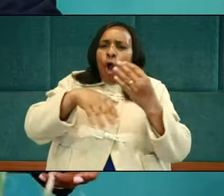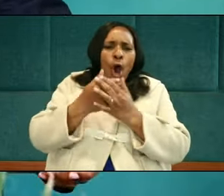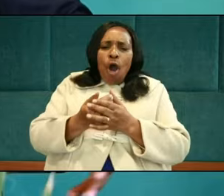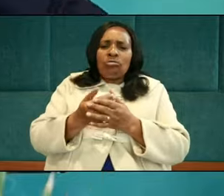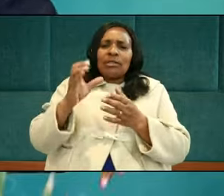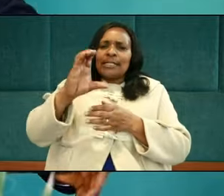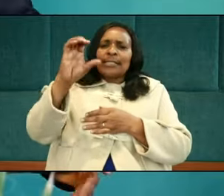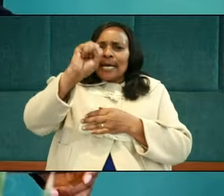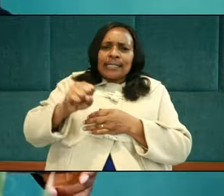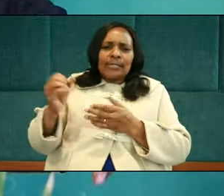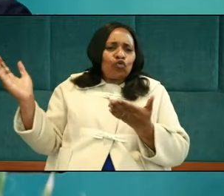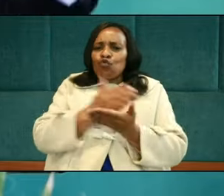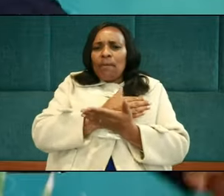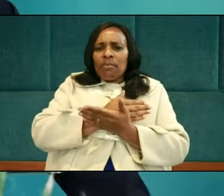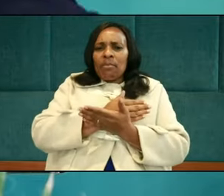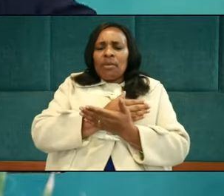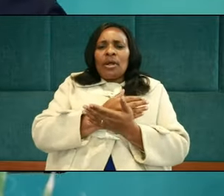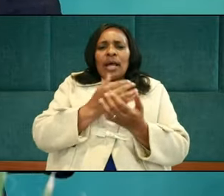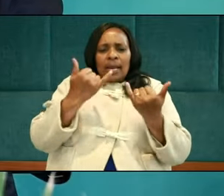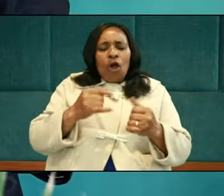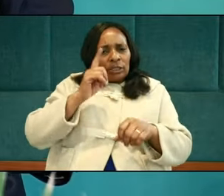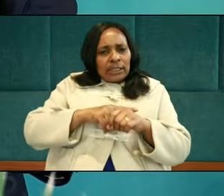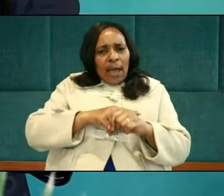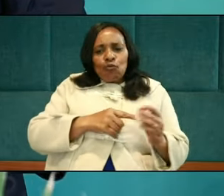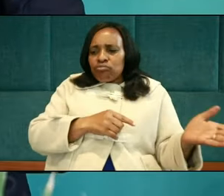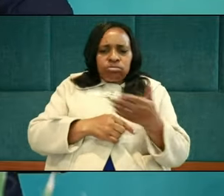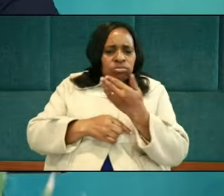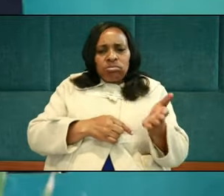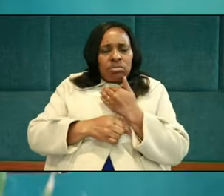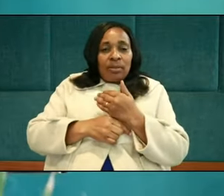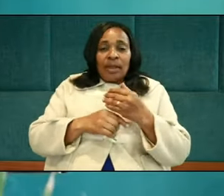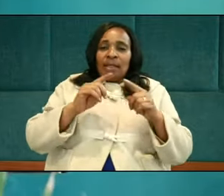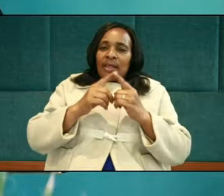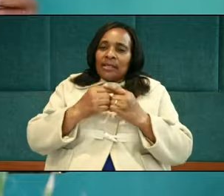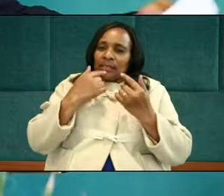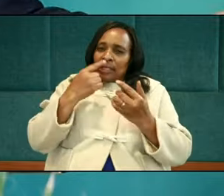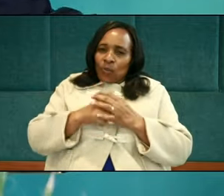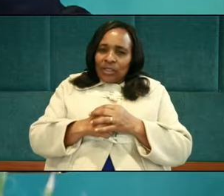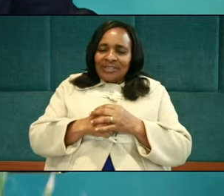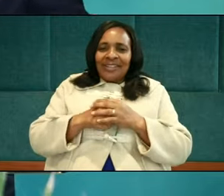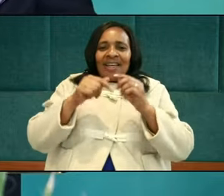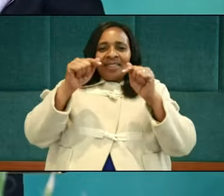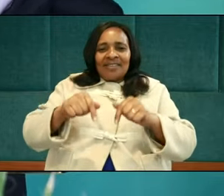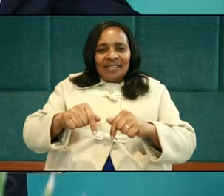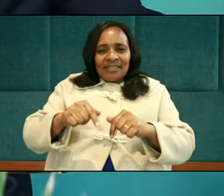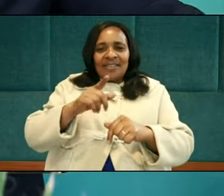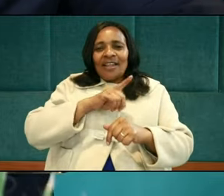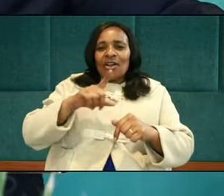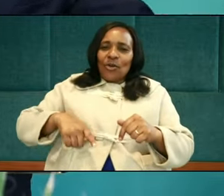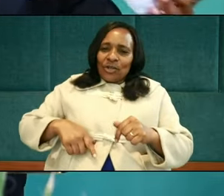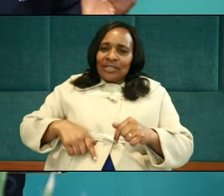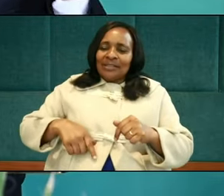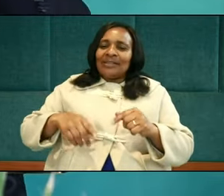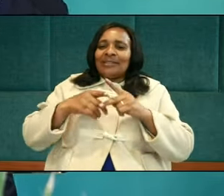is the time for them to get what they work for. His men said, This is the Lord's doing. Let's begin